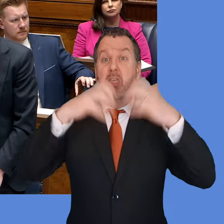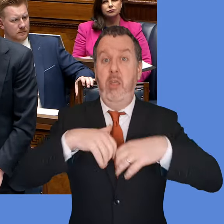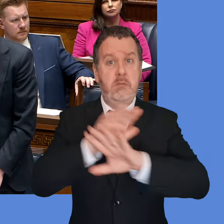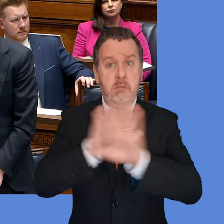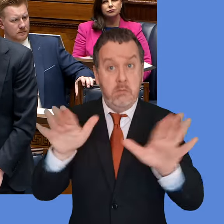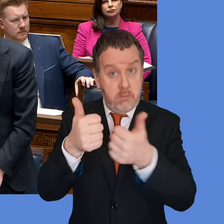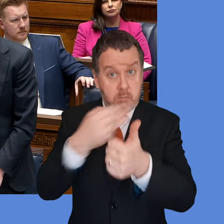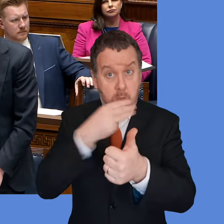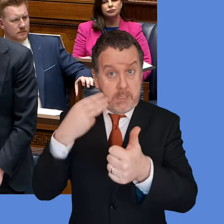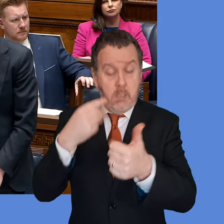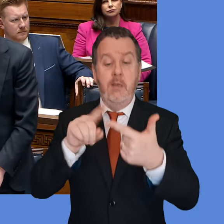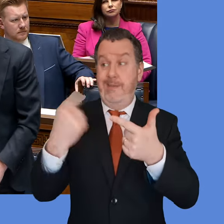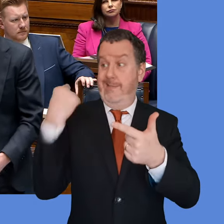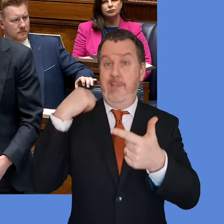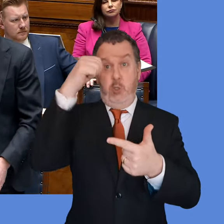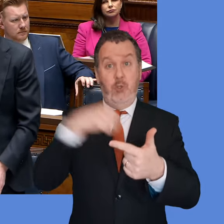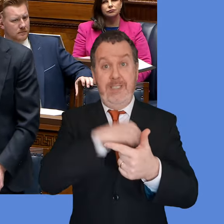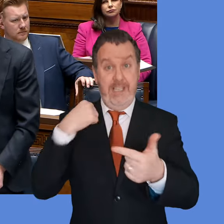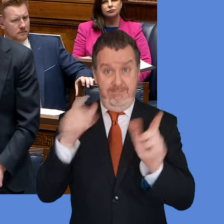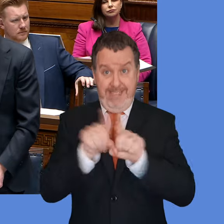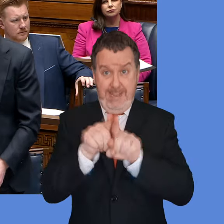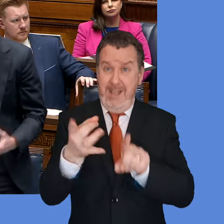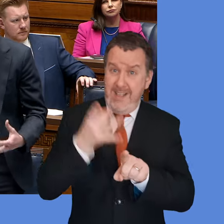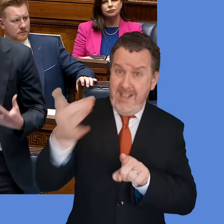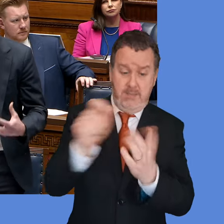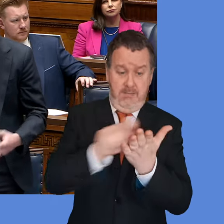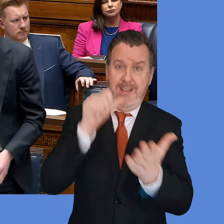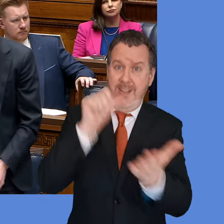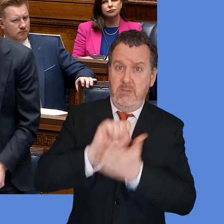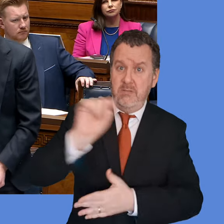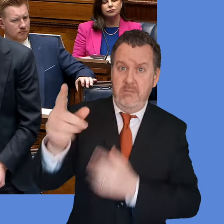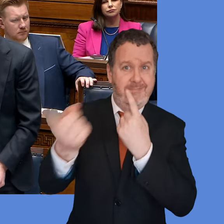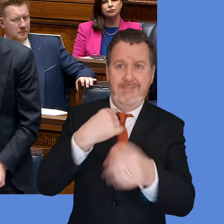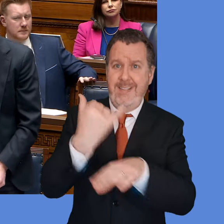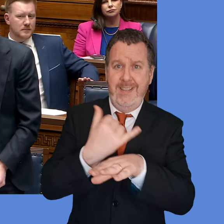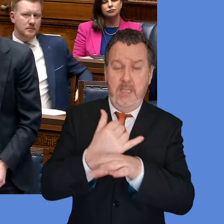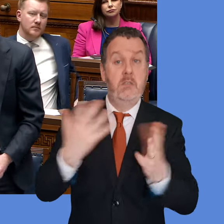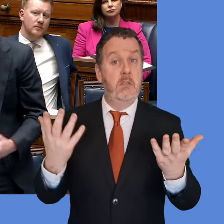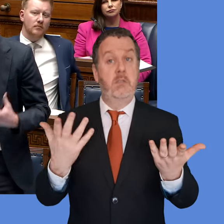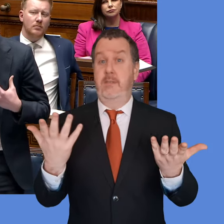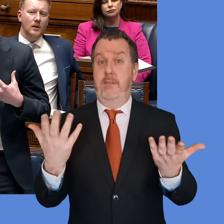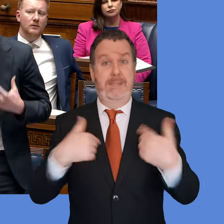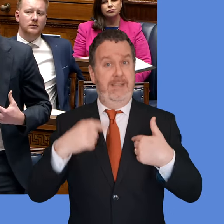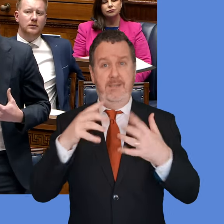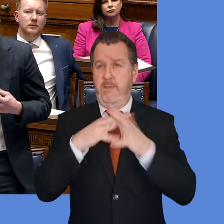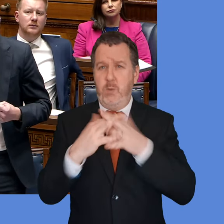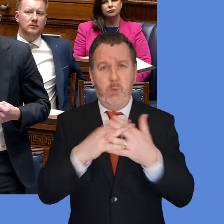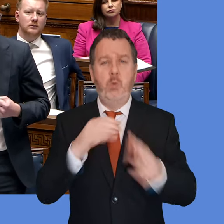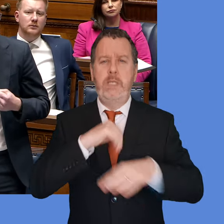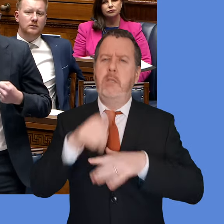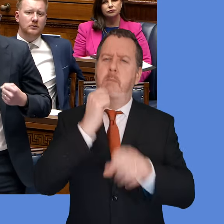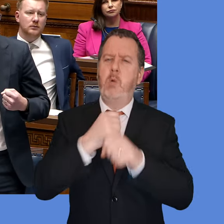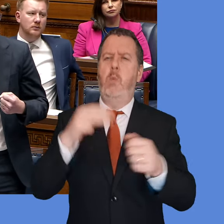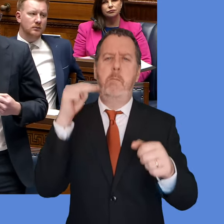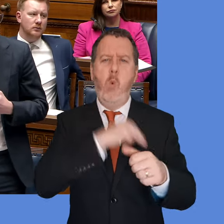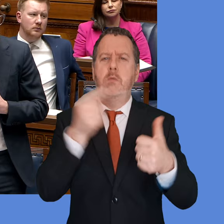collapse these institutions. I followed that up last Sunday with a letter which I haven't yet had a response to. First Minister, this isn't a stunt.